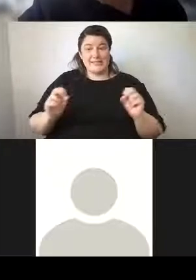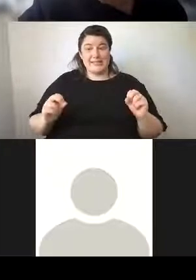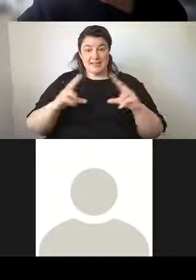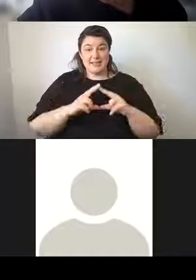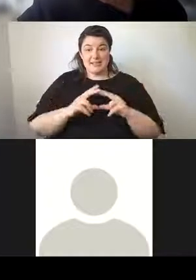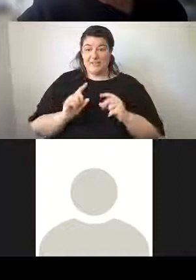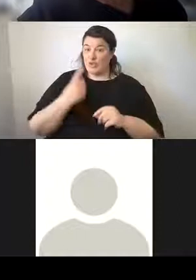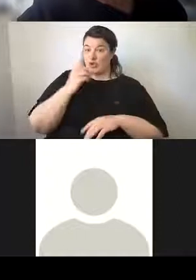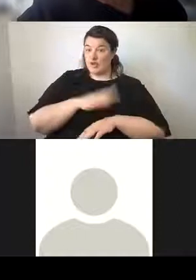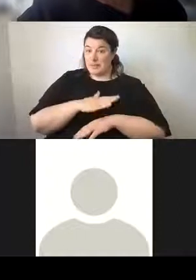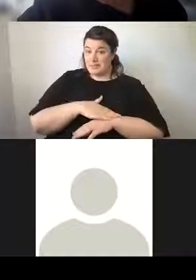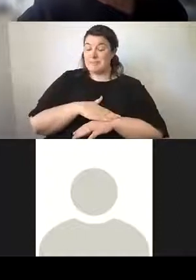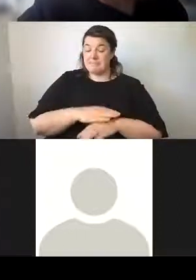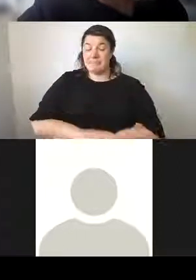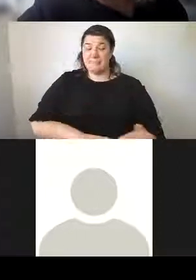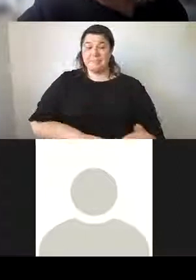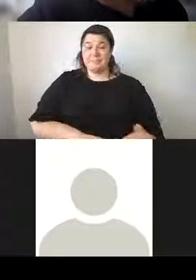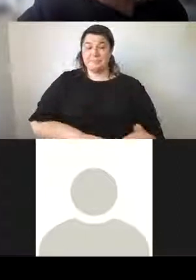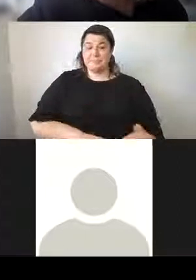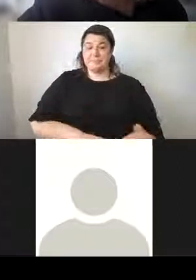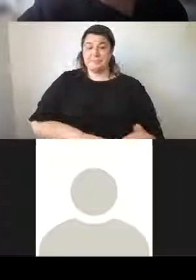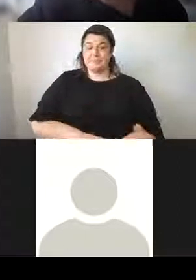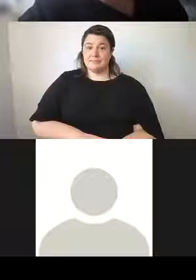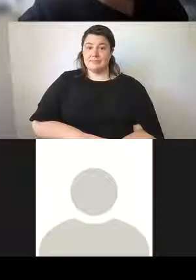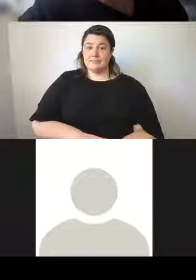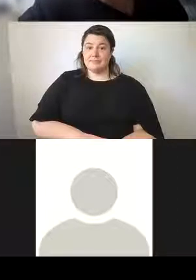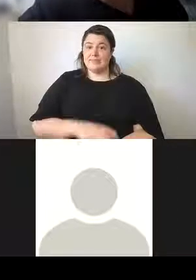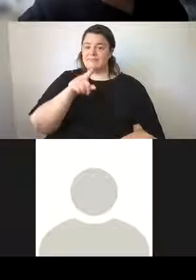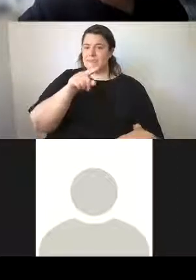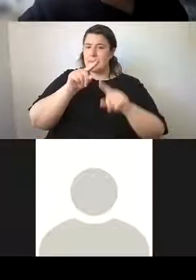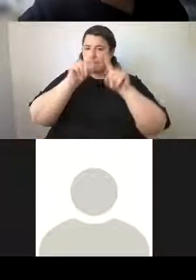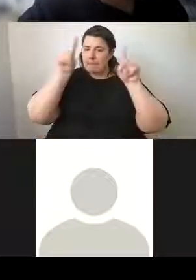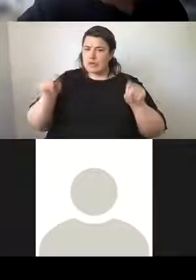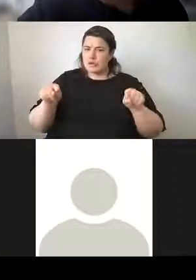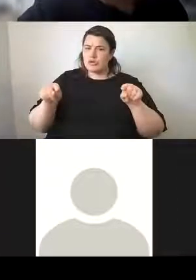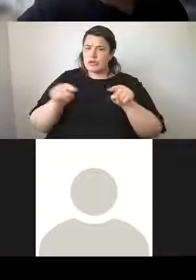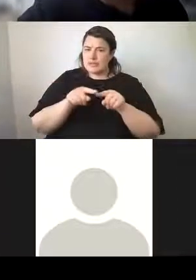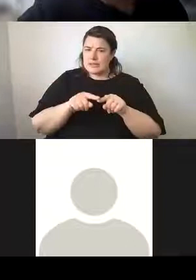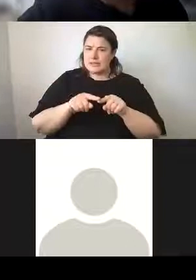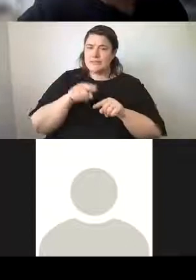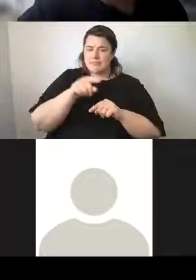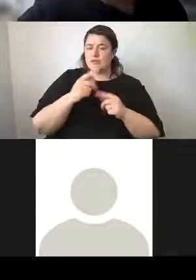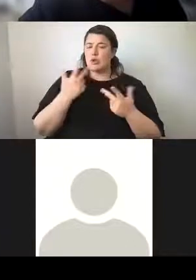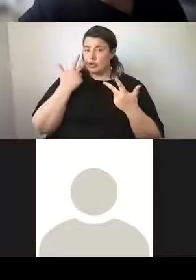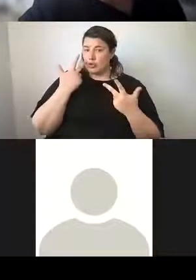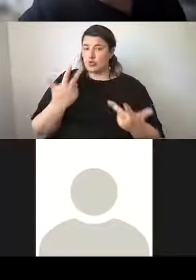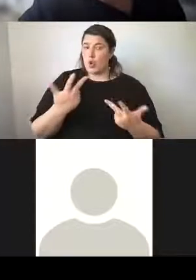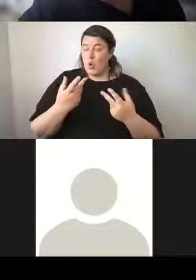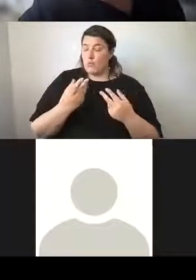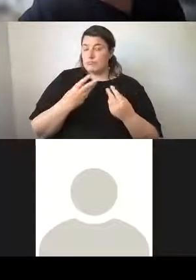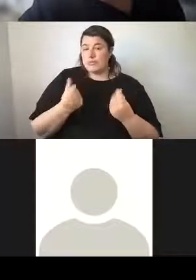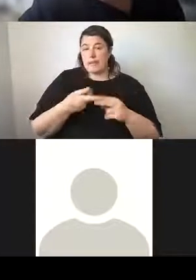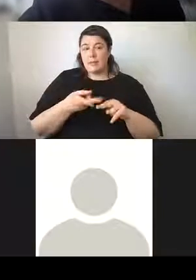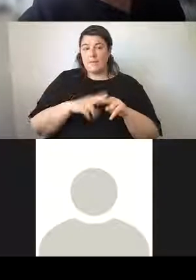And the figures which were called caryatids are allegorical representations of some of the